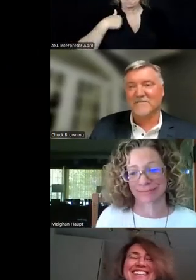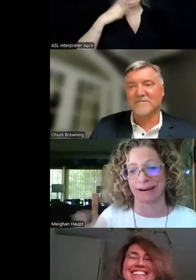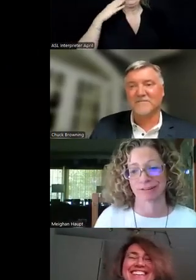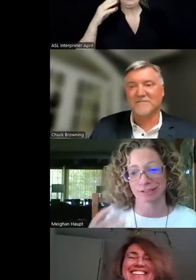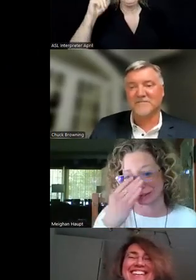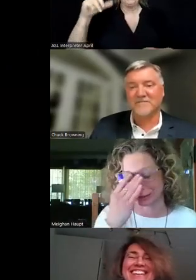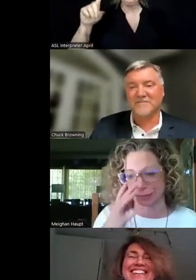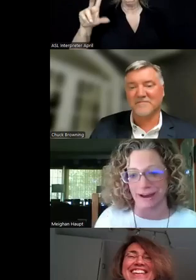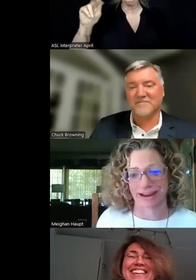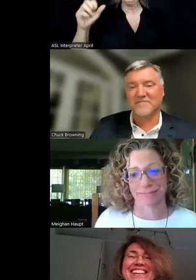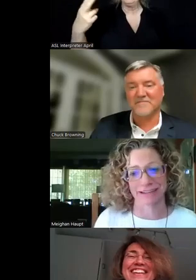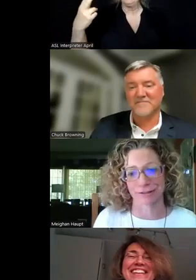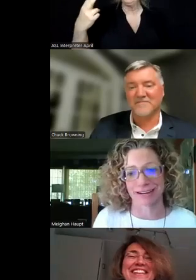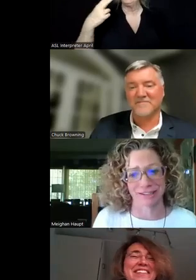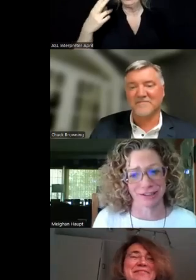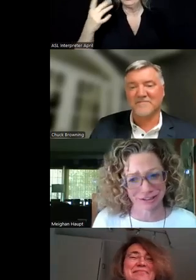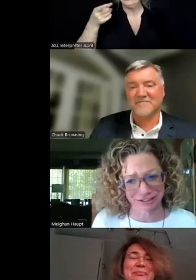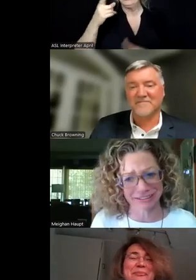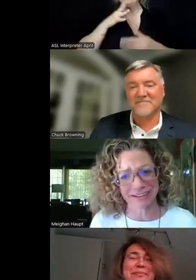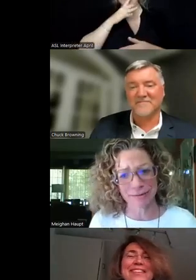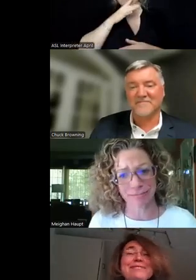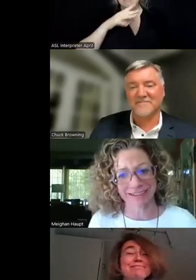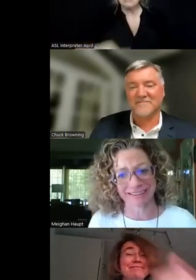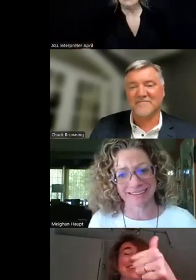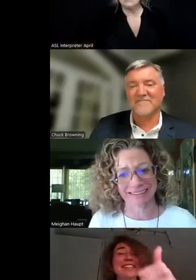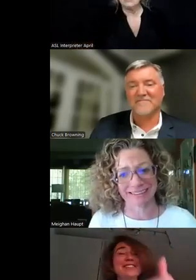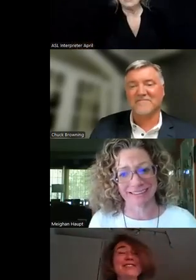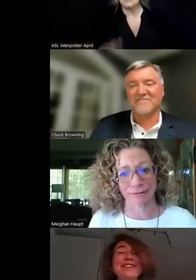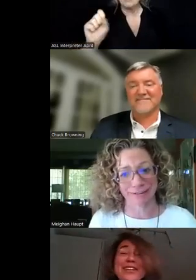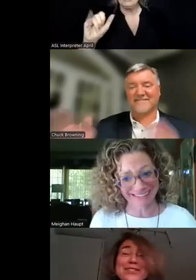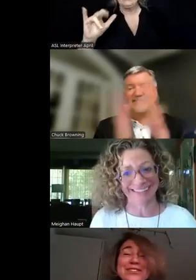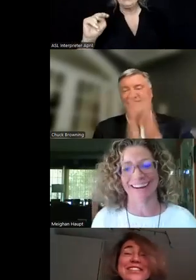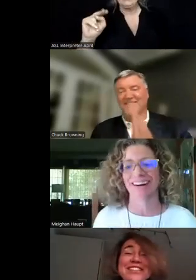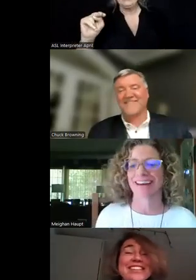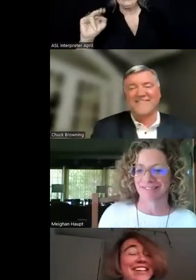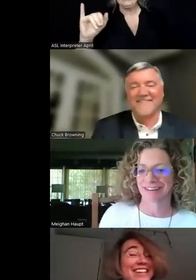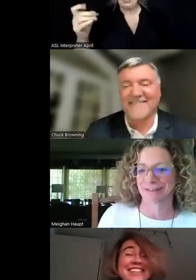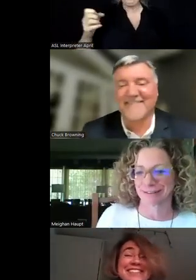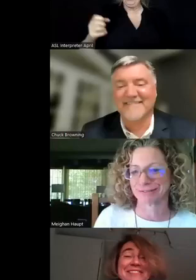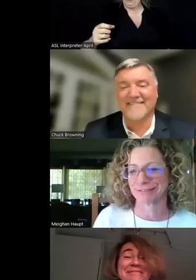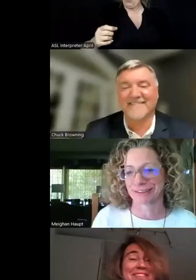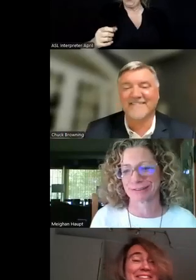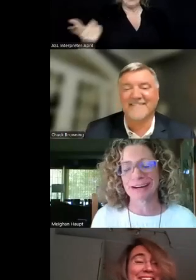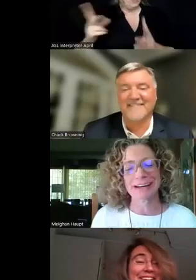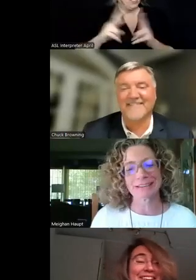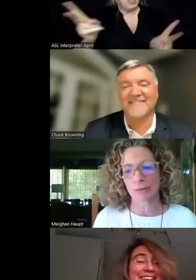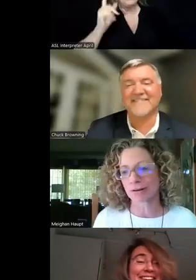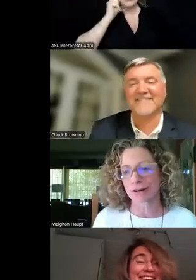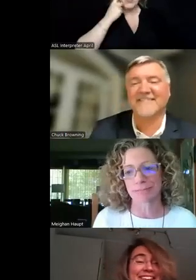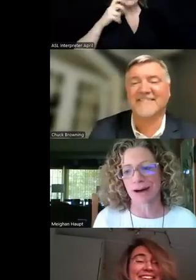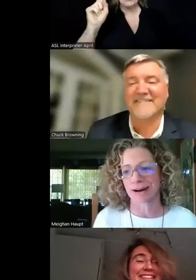Dutch, it's pronounced a certain way. I'm going to try Sinehe. But really? Okay. Very cool. Very cool.